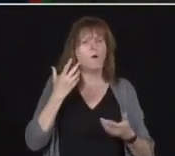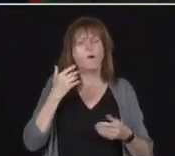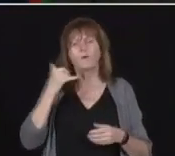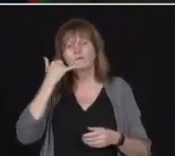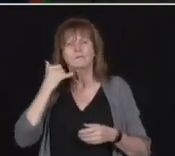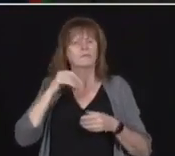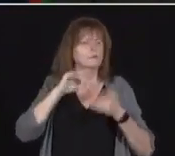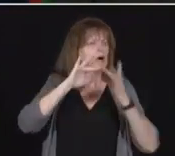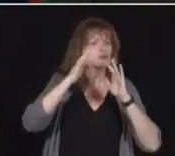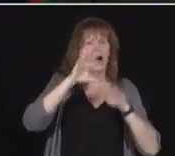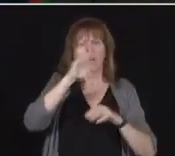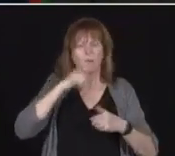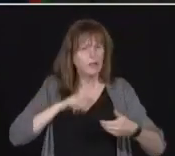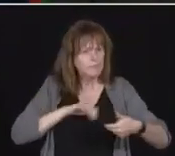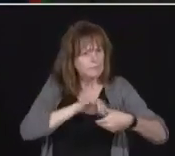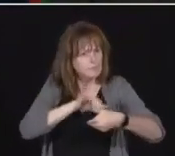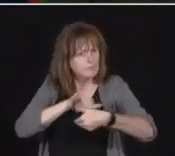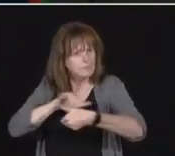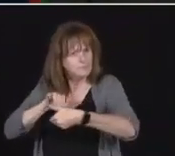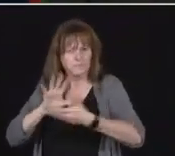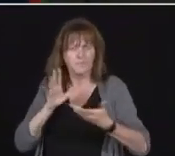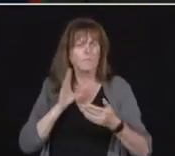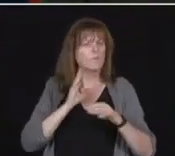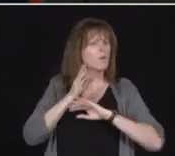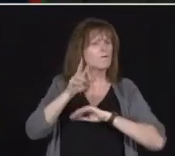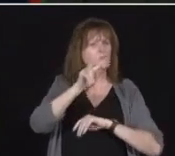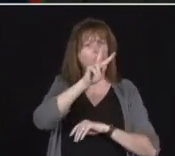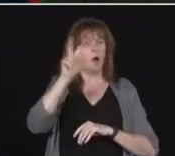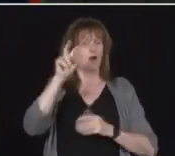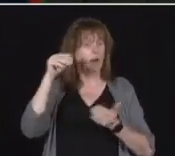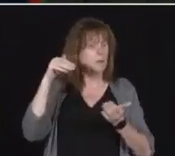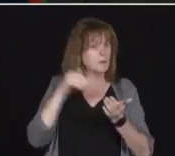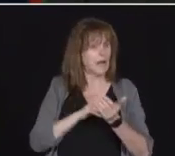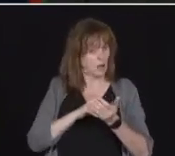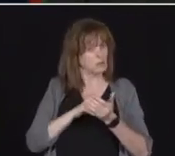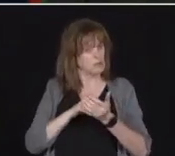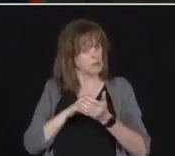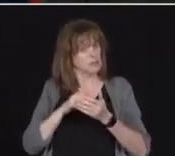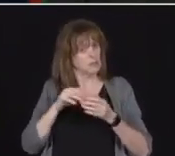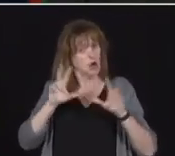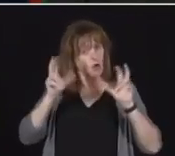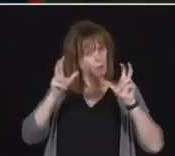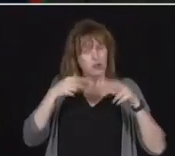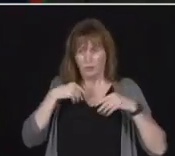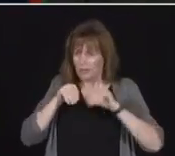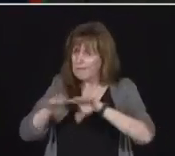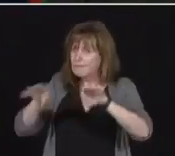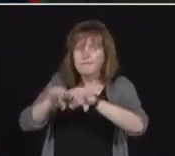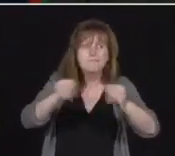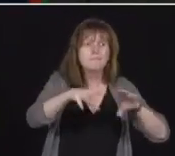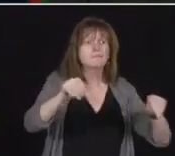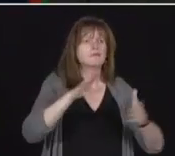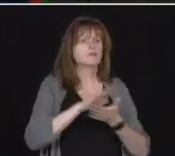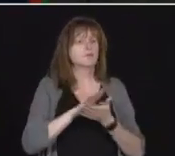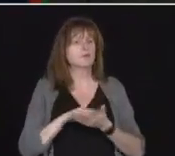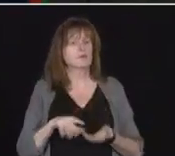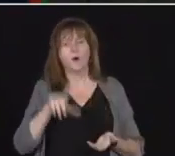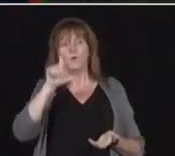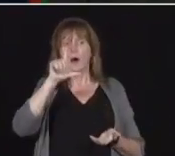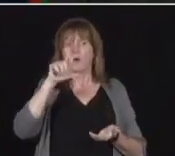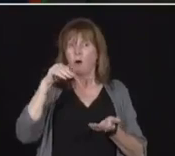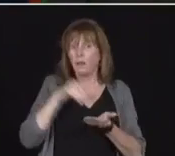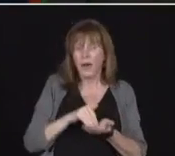over 200,000 computers have been distributed by school boards. Over 21,000 new iPads have been purchased and sent to students